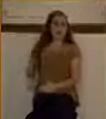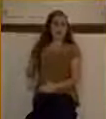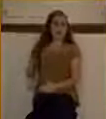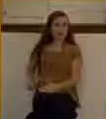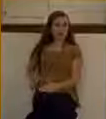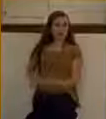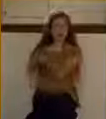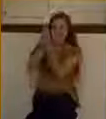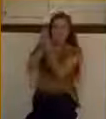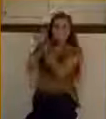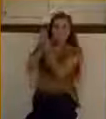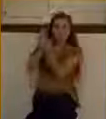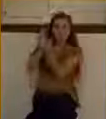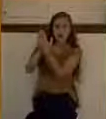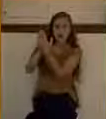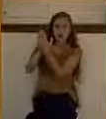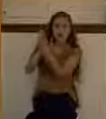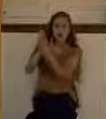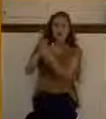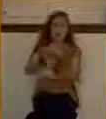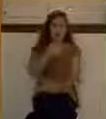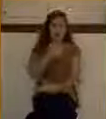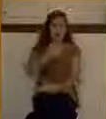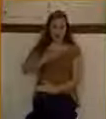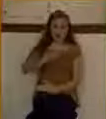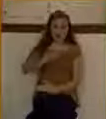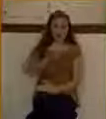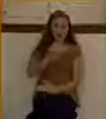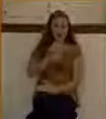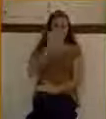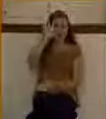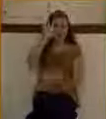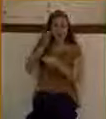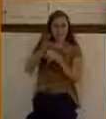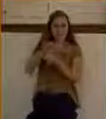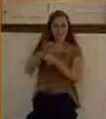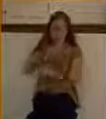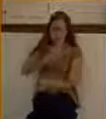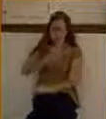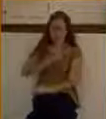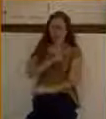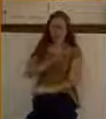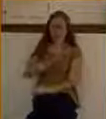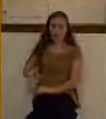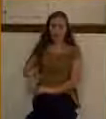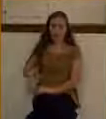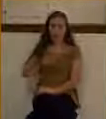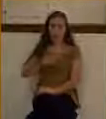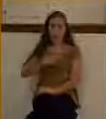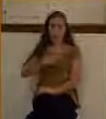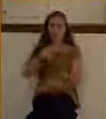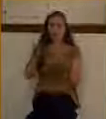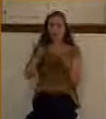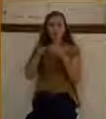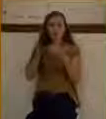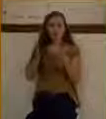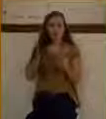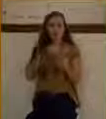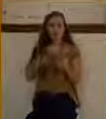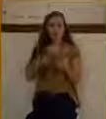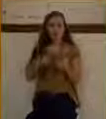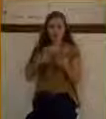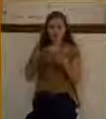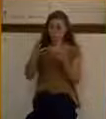of faith. His faith is right there. My Lord, my master, that I might receive my